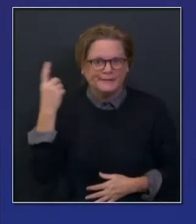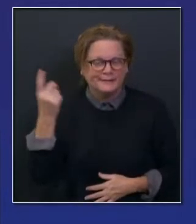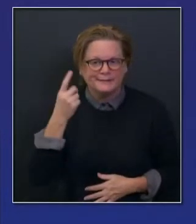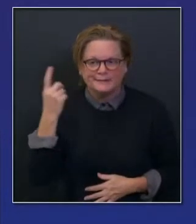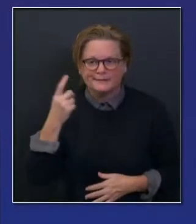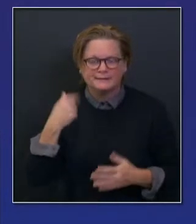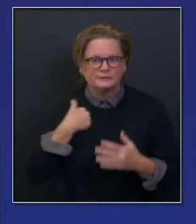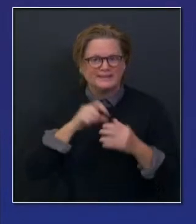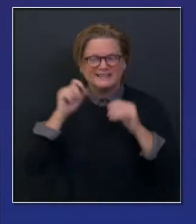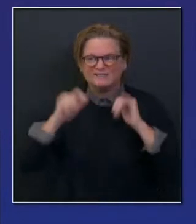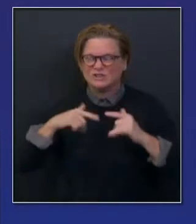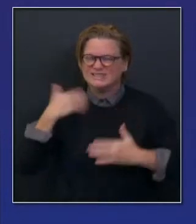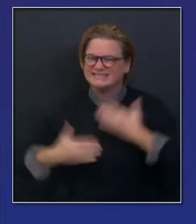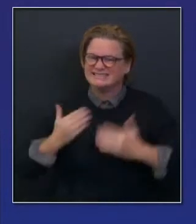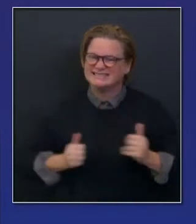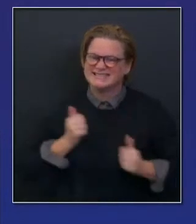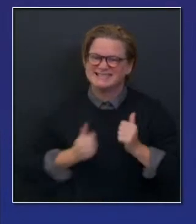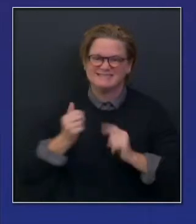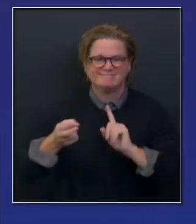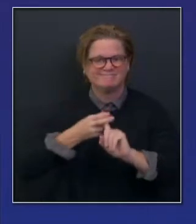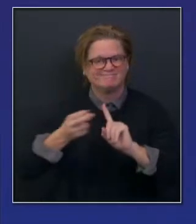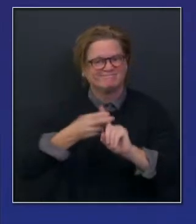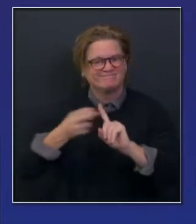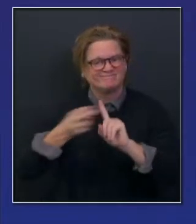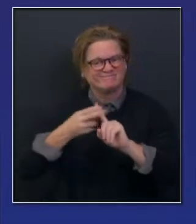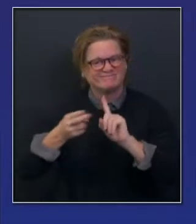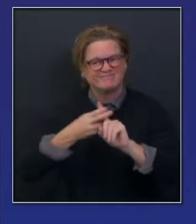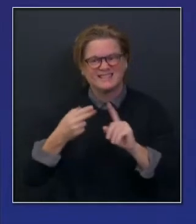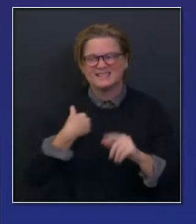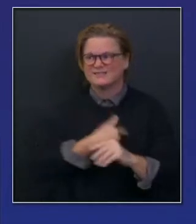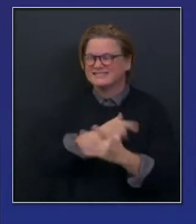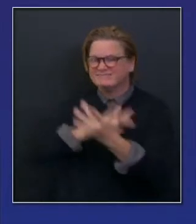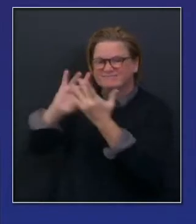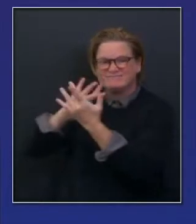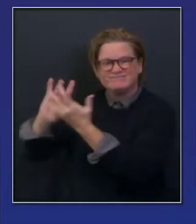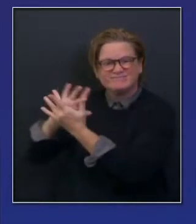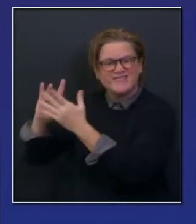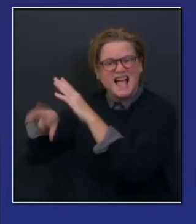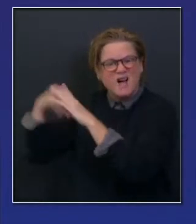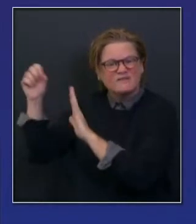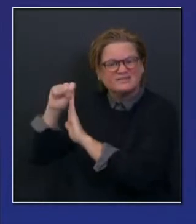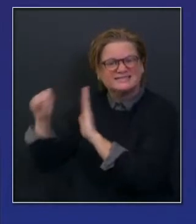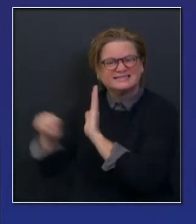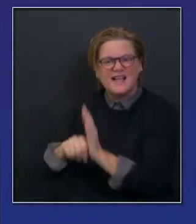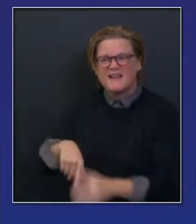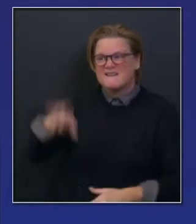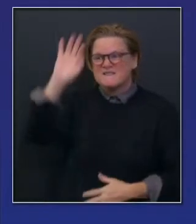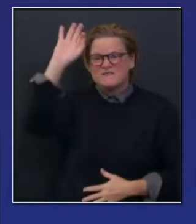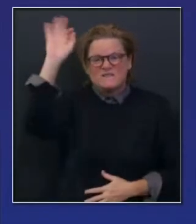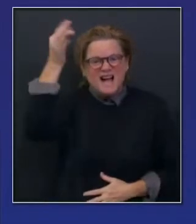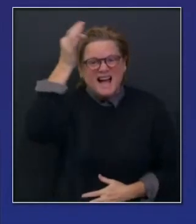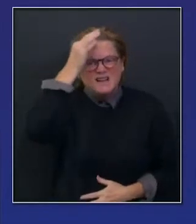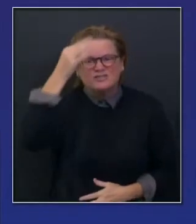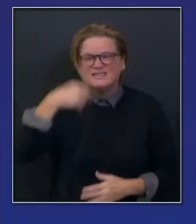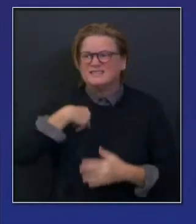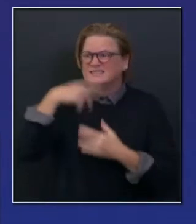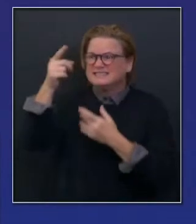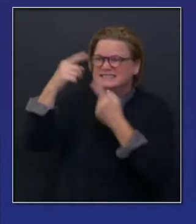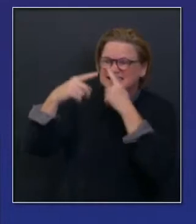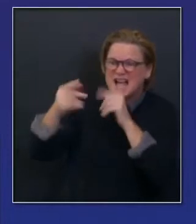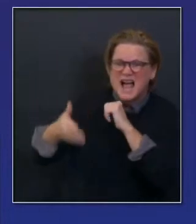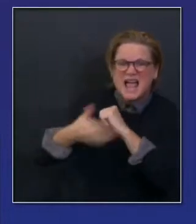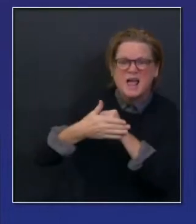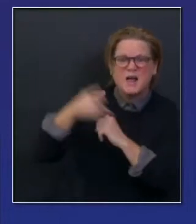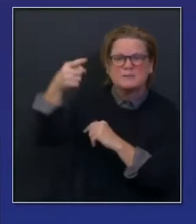to work with our federal partners to get more and more support. We'll continue to work within the health care delivery system, work with our nurses,